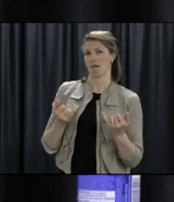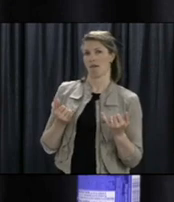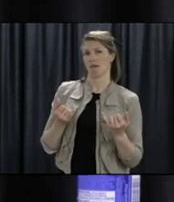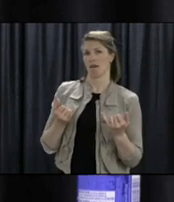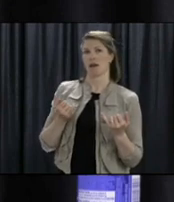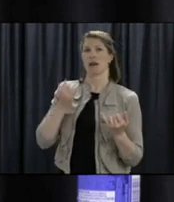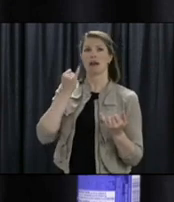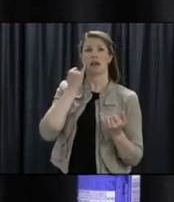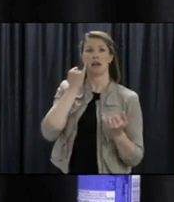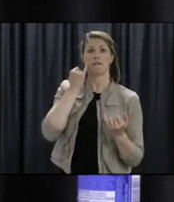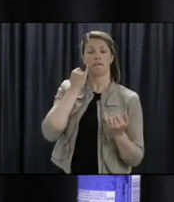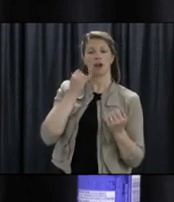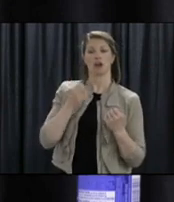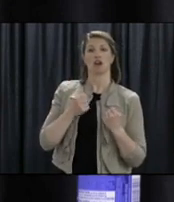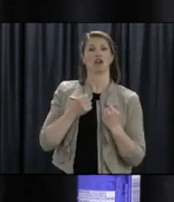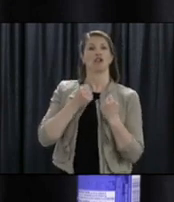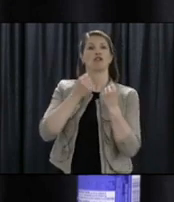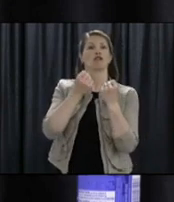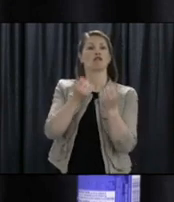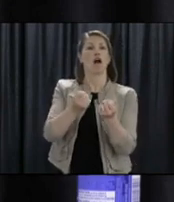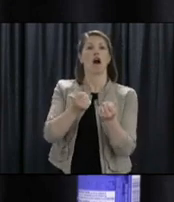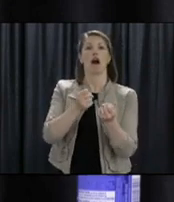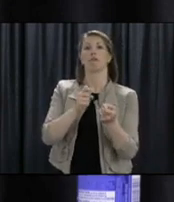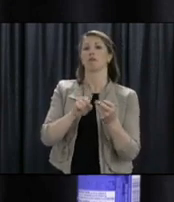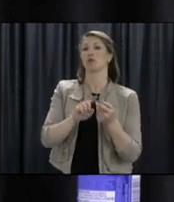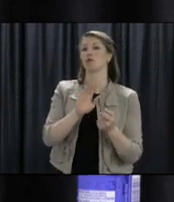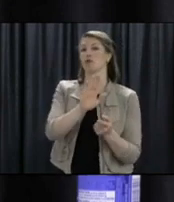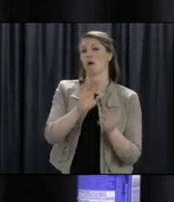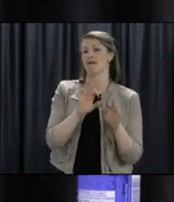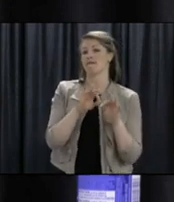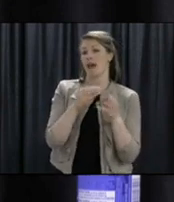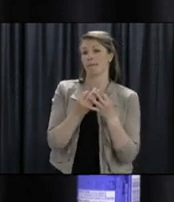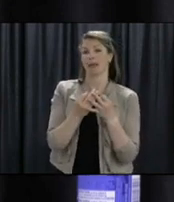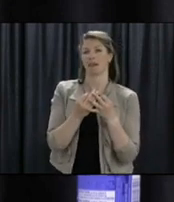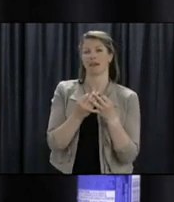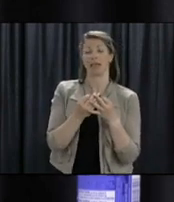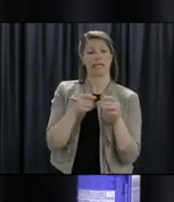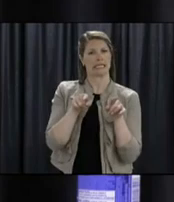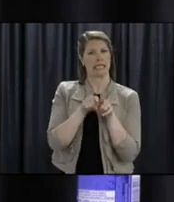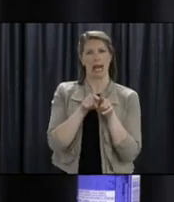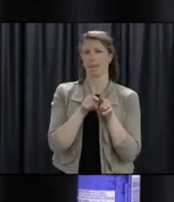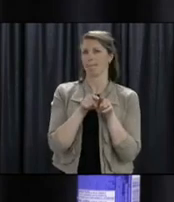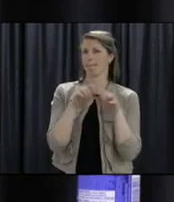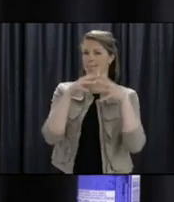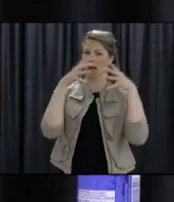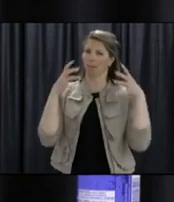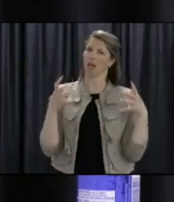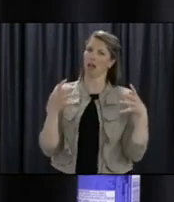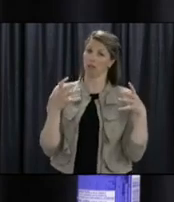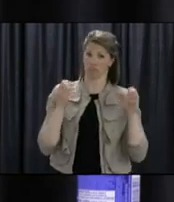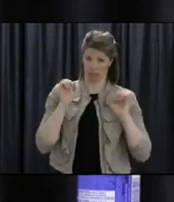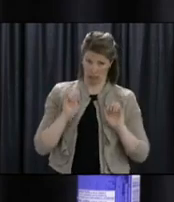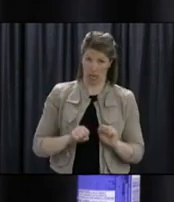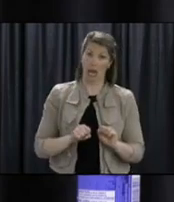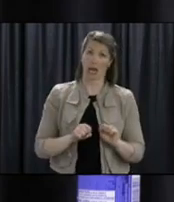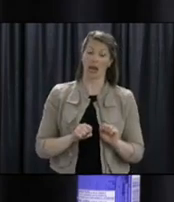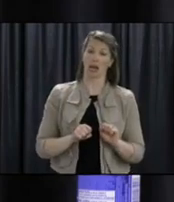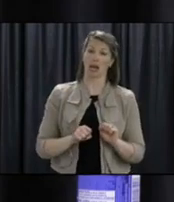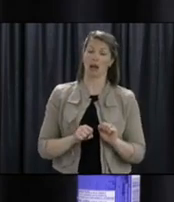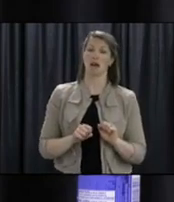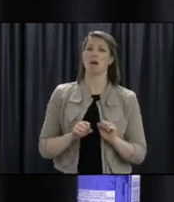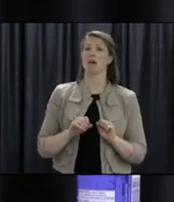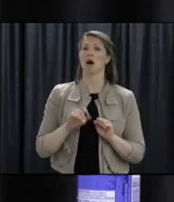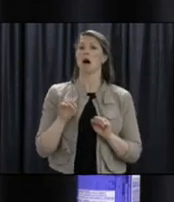certainly stay within your bubble, you should think about sticking as close to home as you can. We will certainly have more